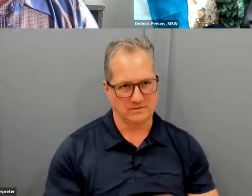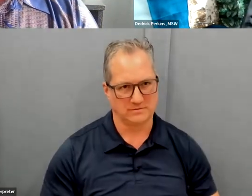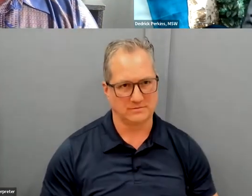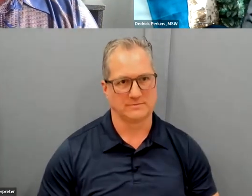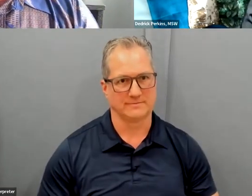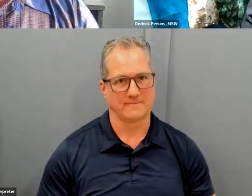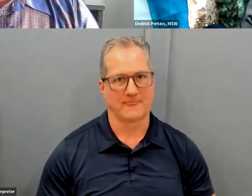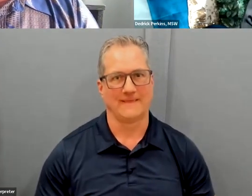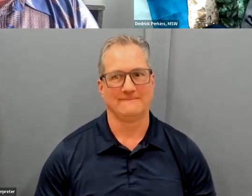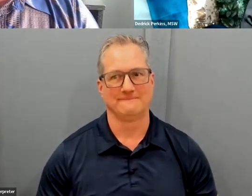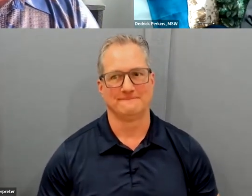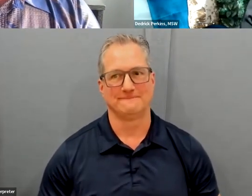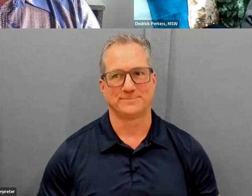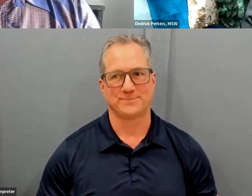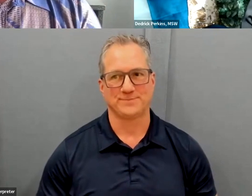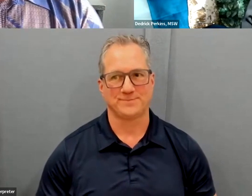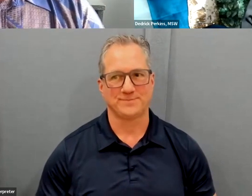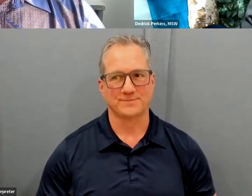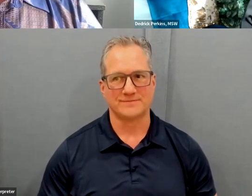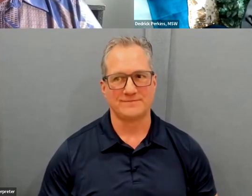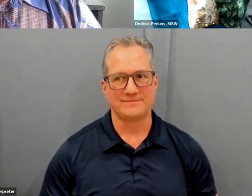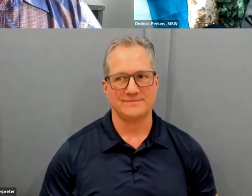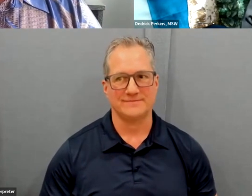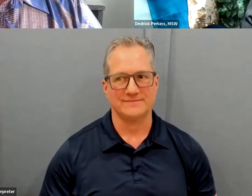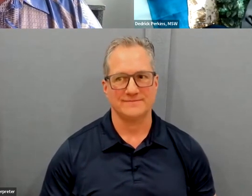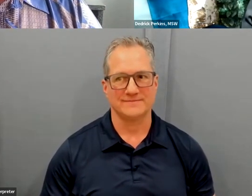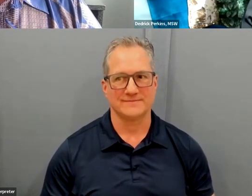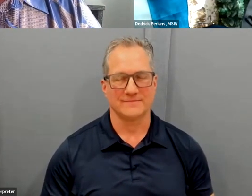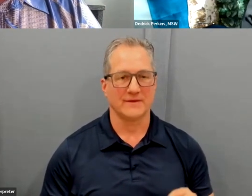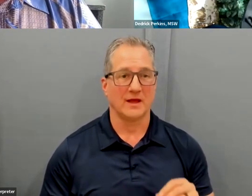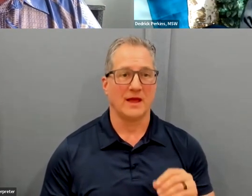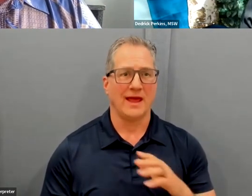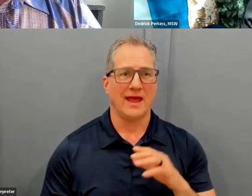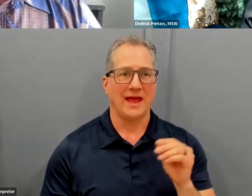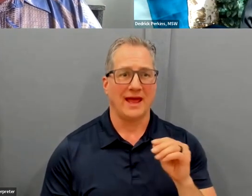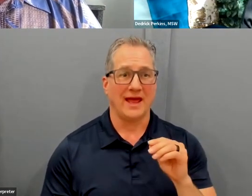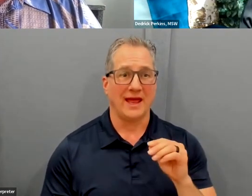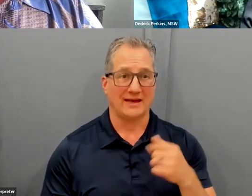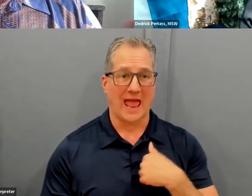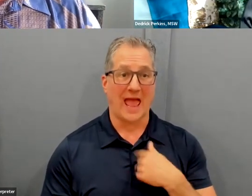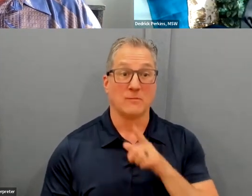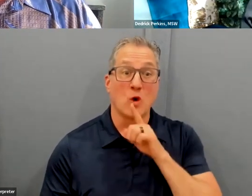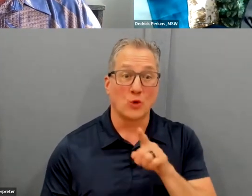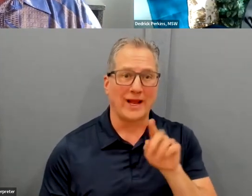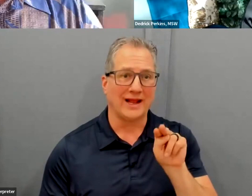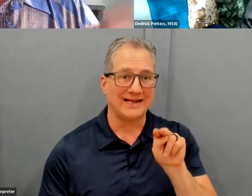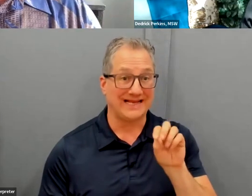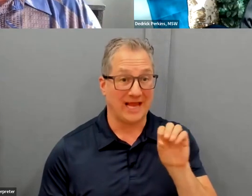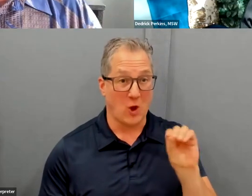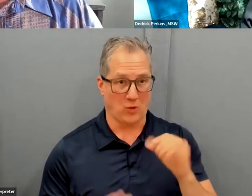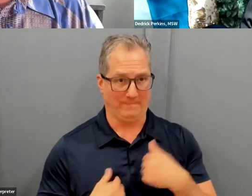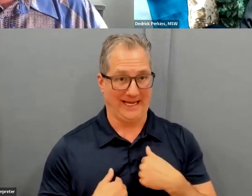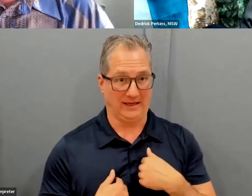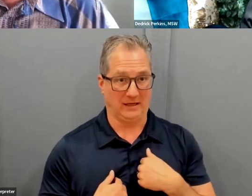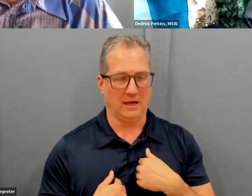Yeah. And I'm the real Neil, right? Yeah. And then